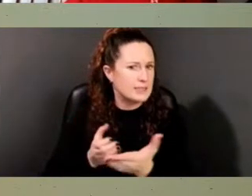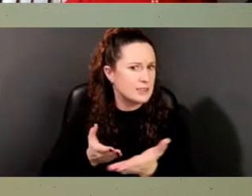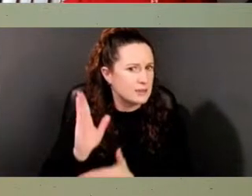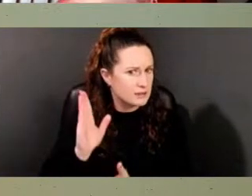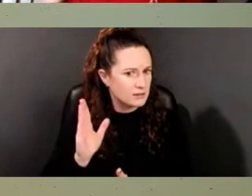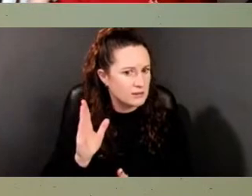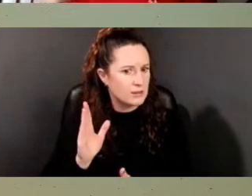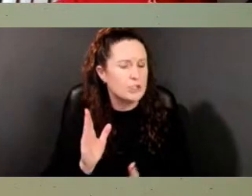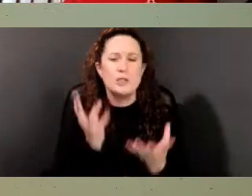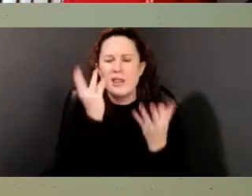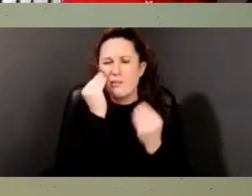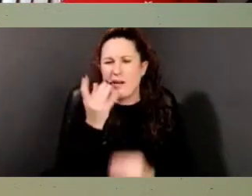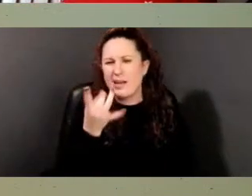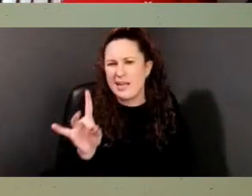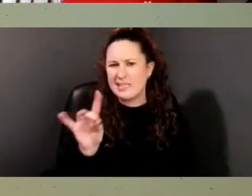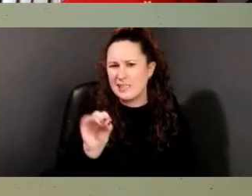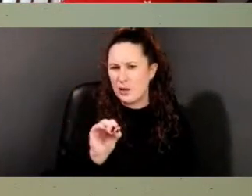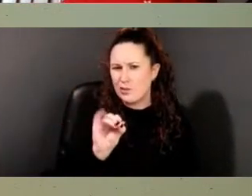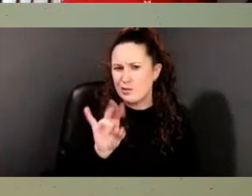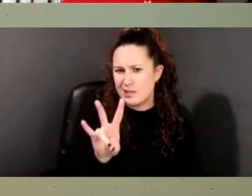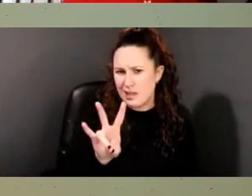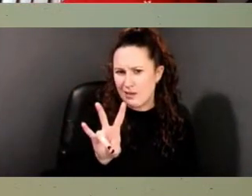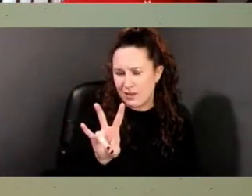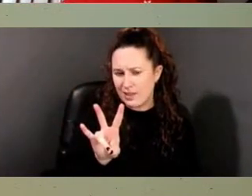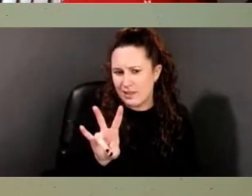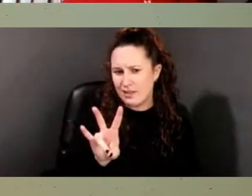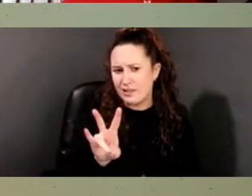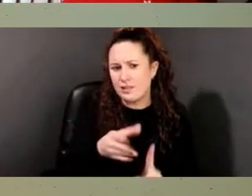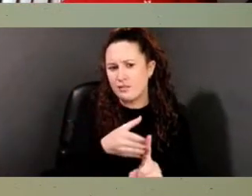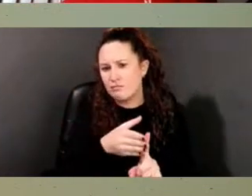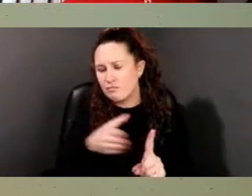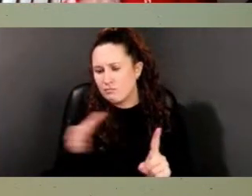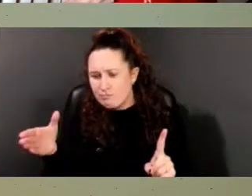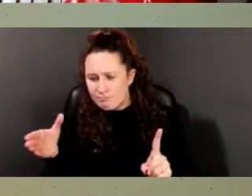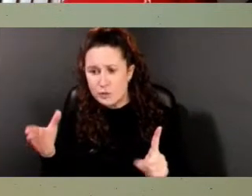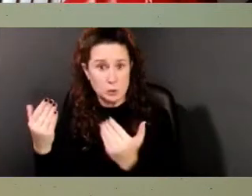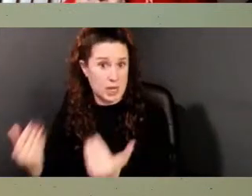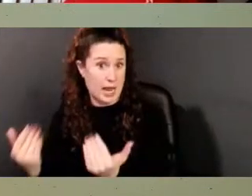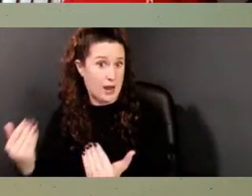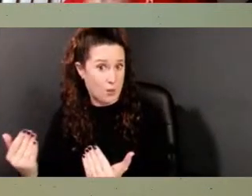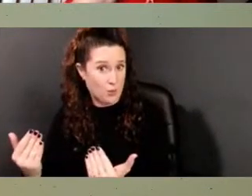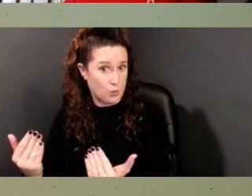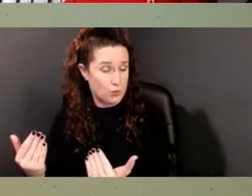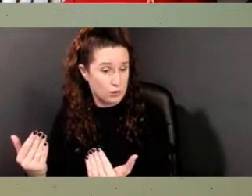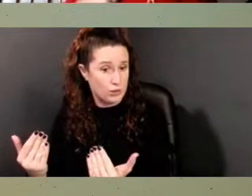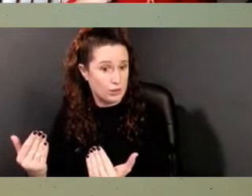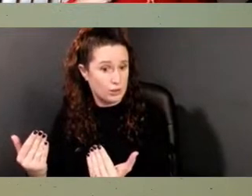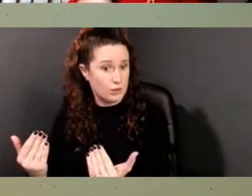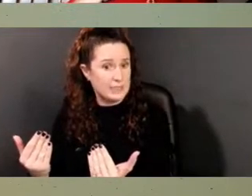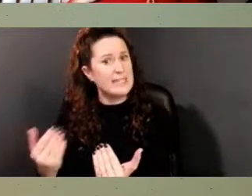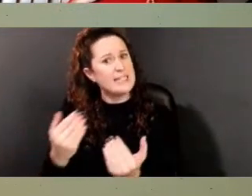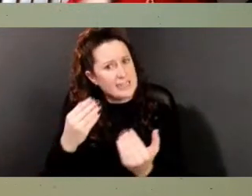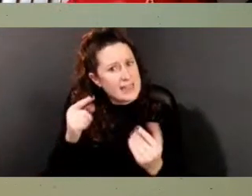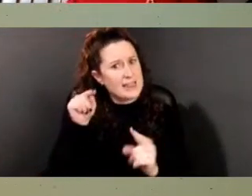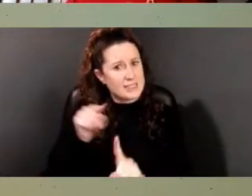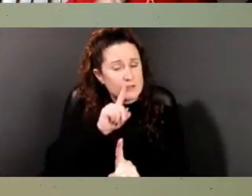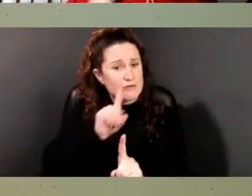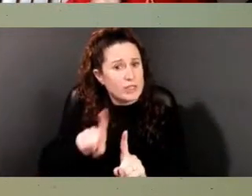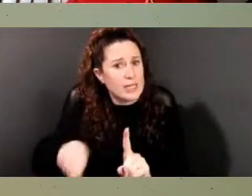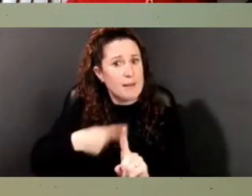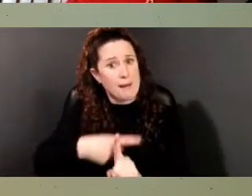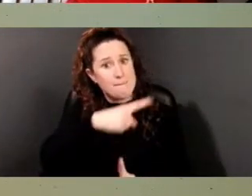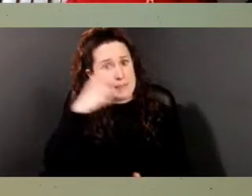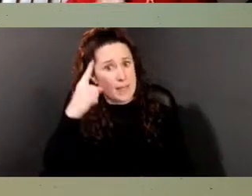1807 that's still in action today, you know, this is about Black folks positioning